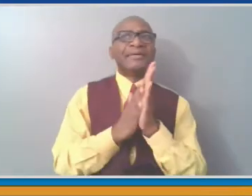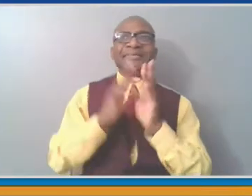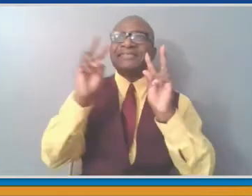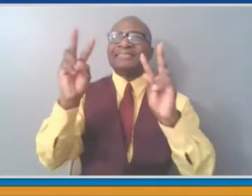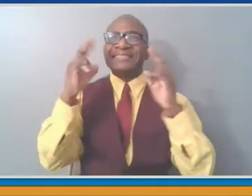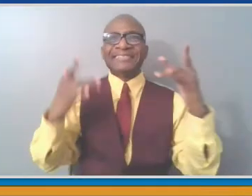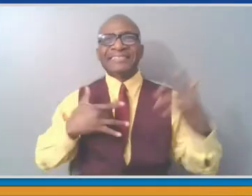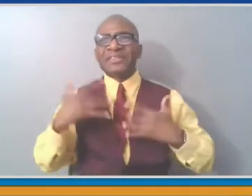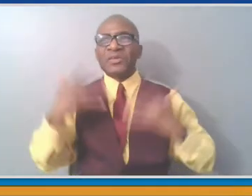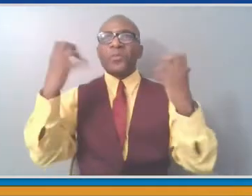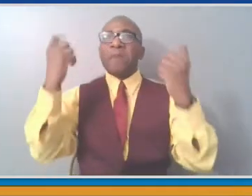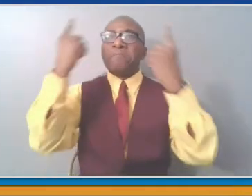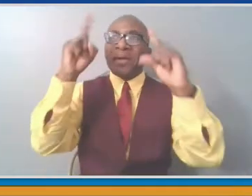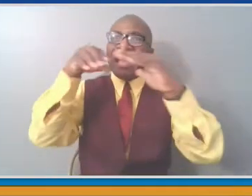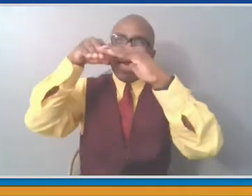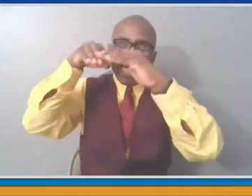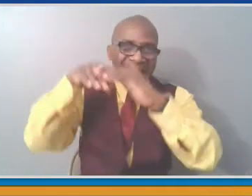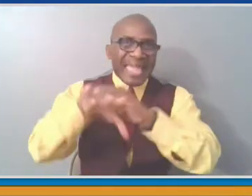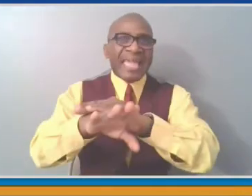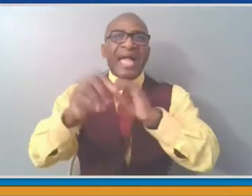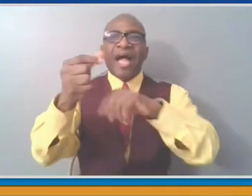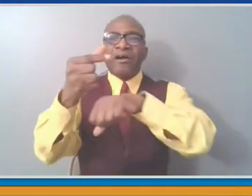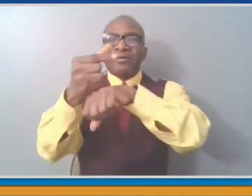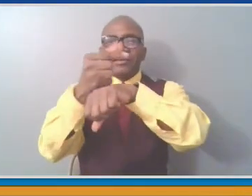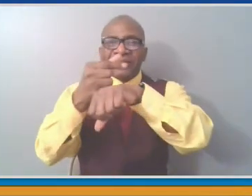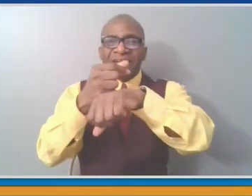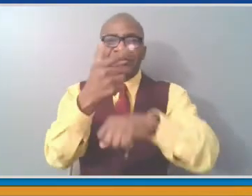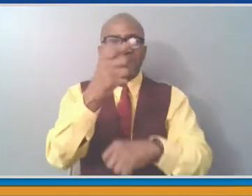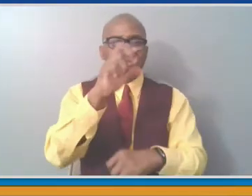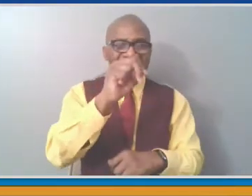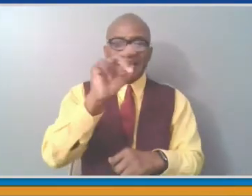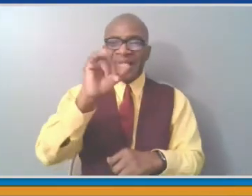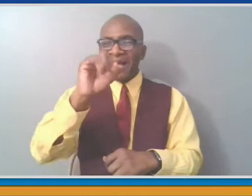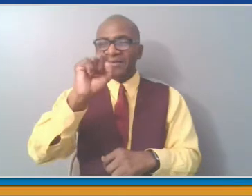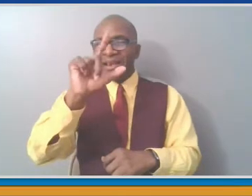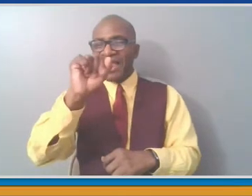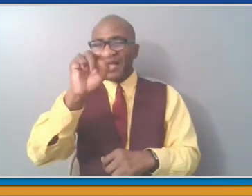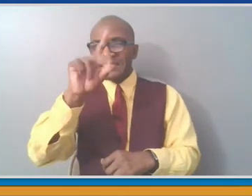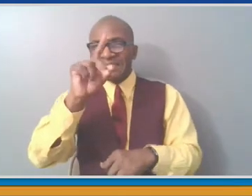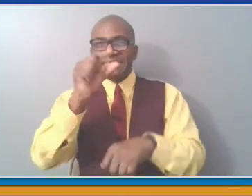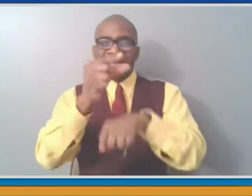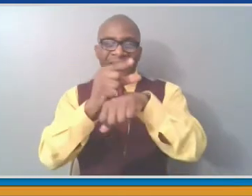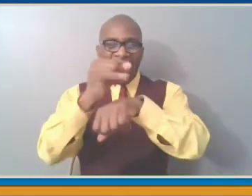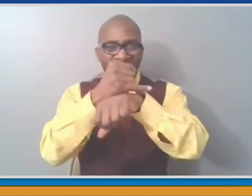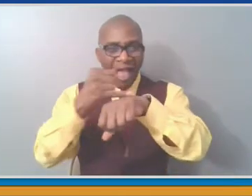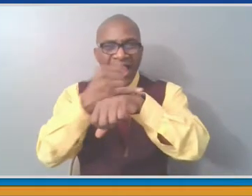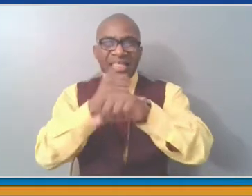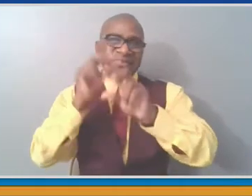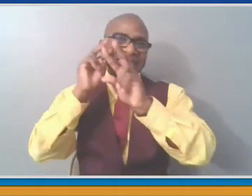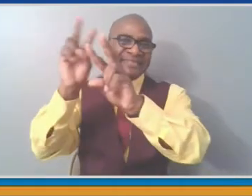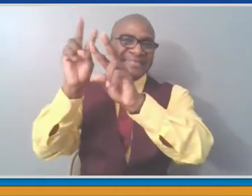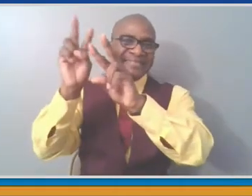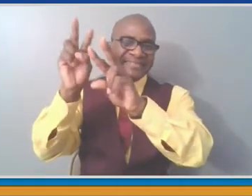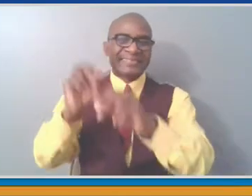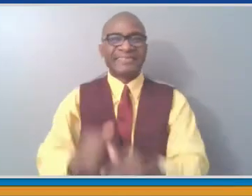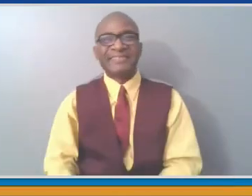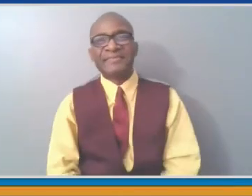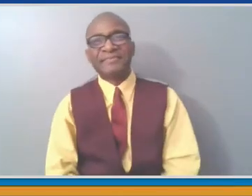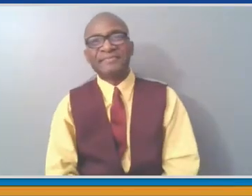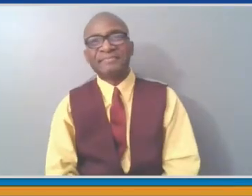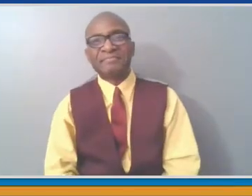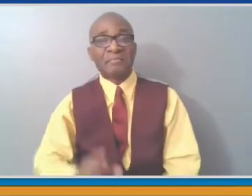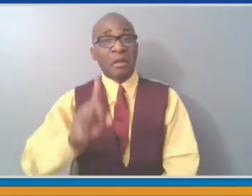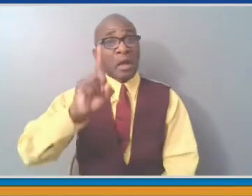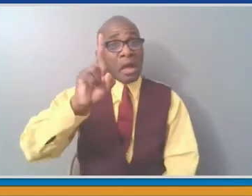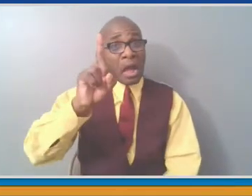horizon. We've already instructed the Parks Department to begin the planning process of how we would open the beach if we get the authority to